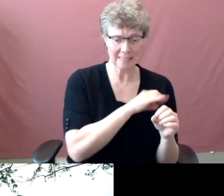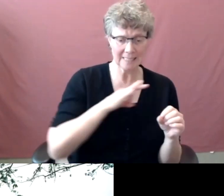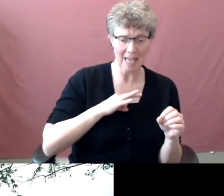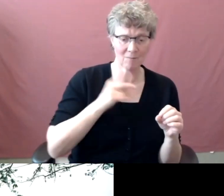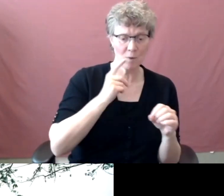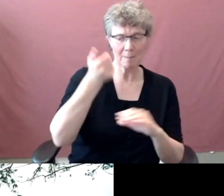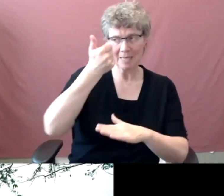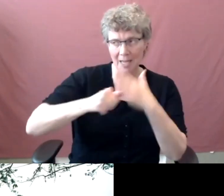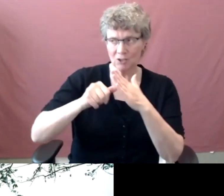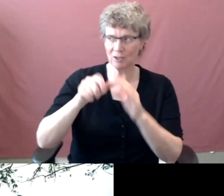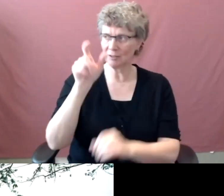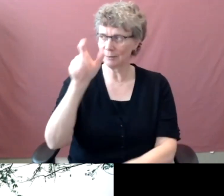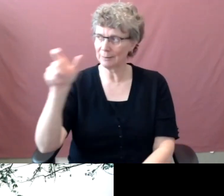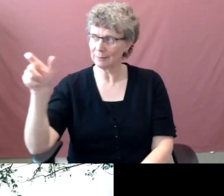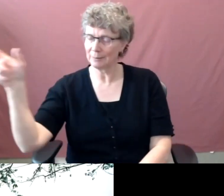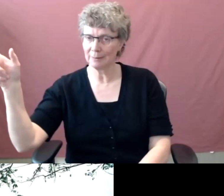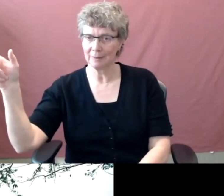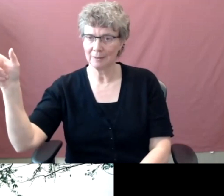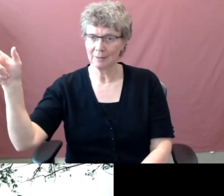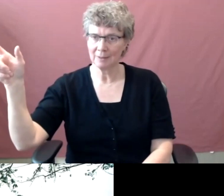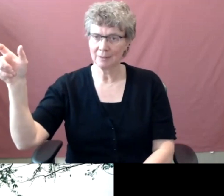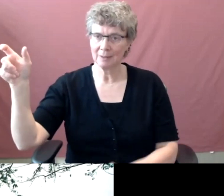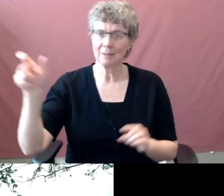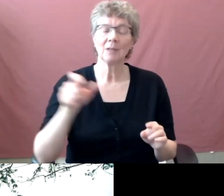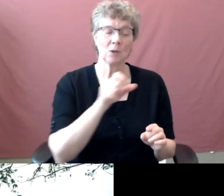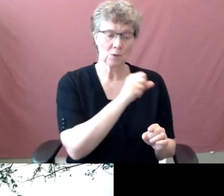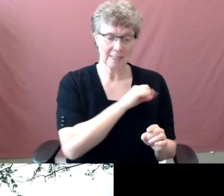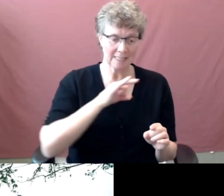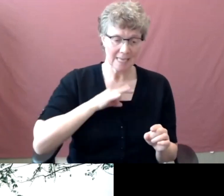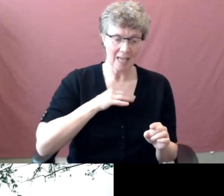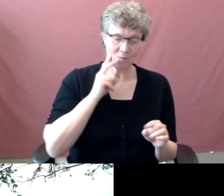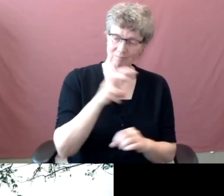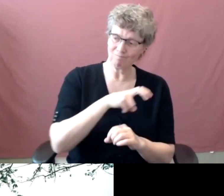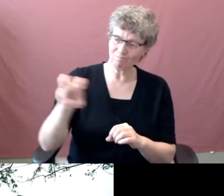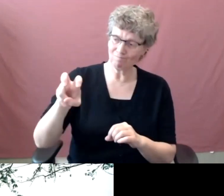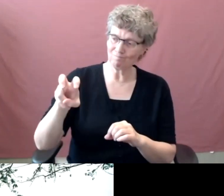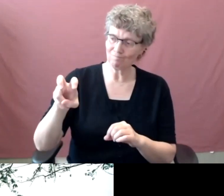So the play, the staff will be replaced in this new organization structure.